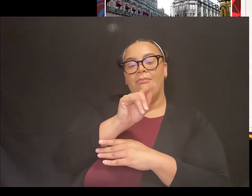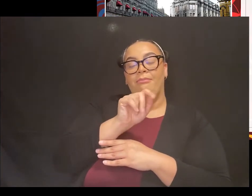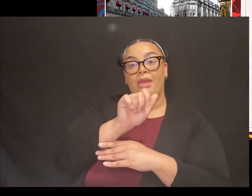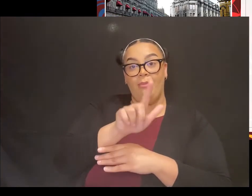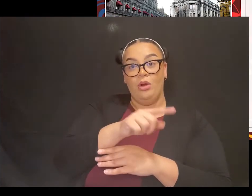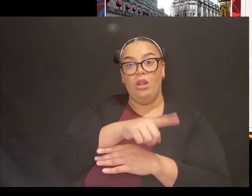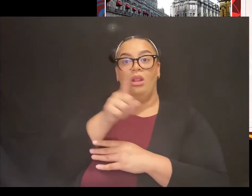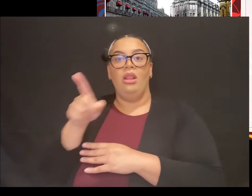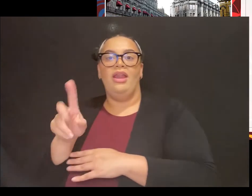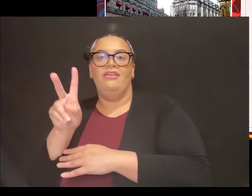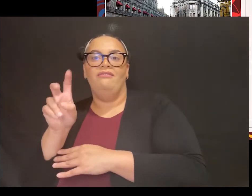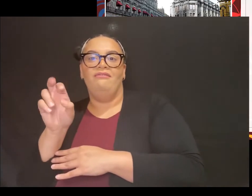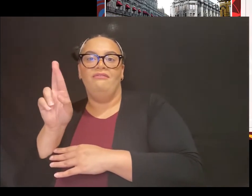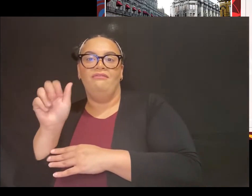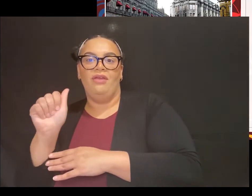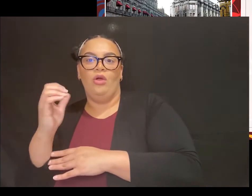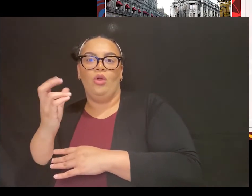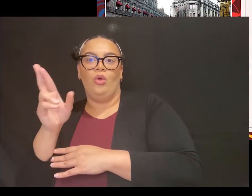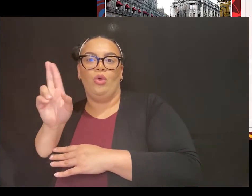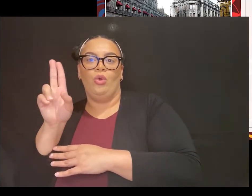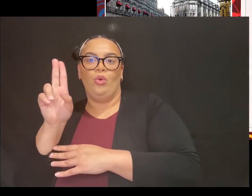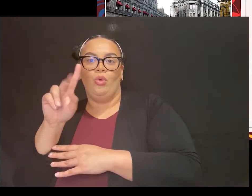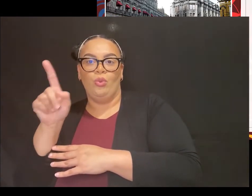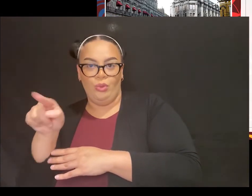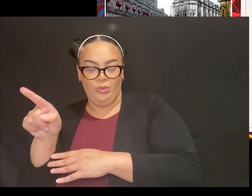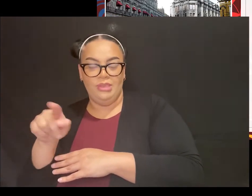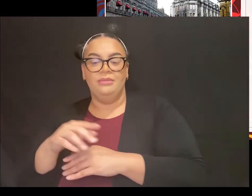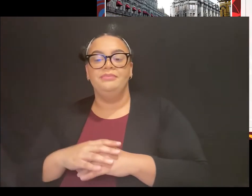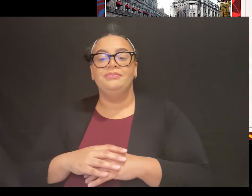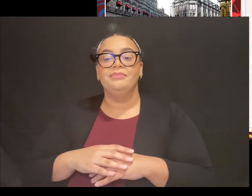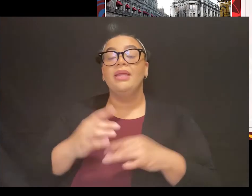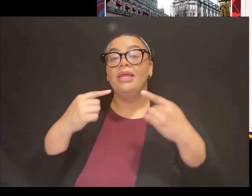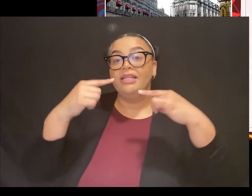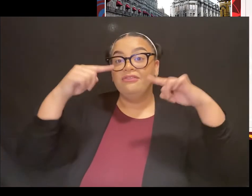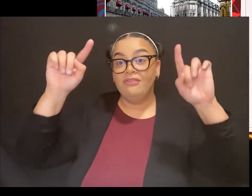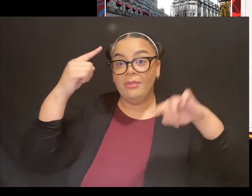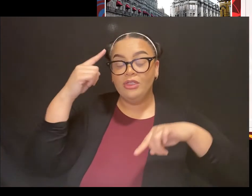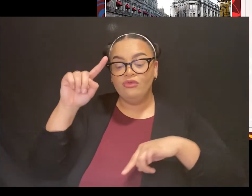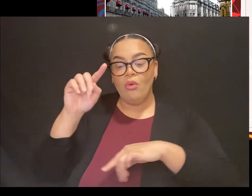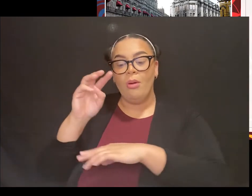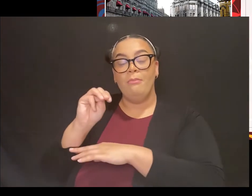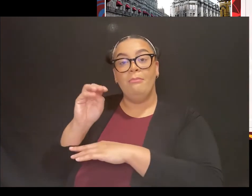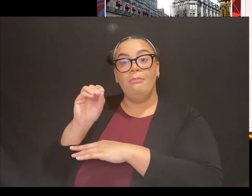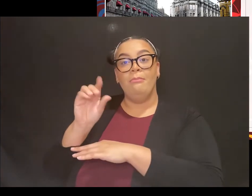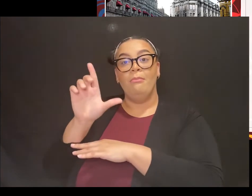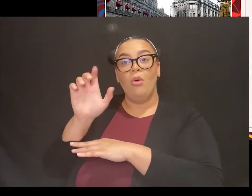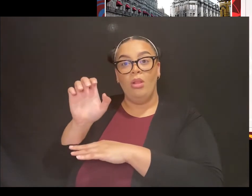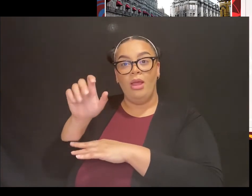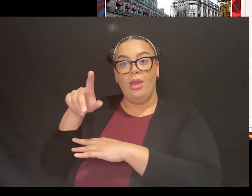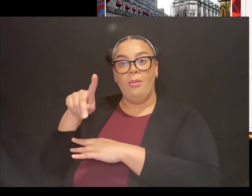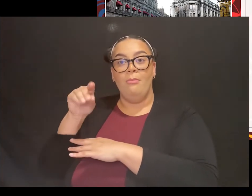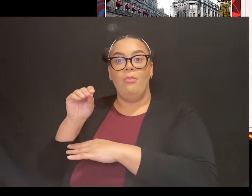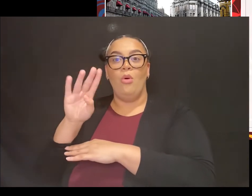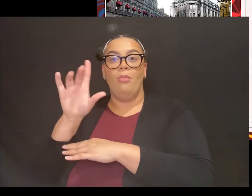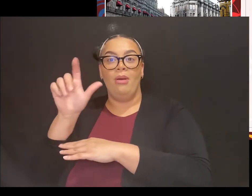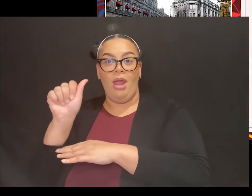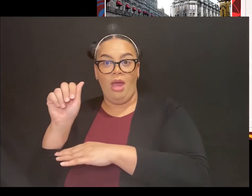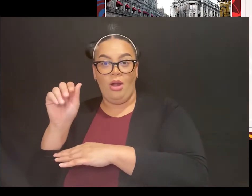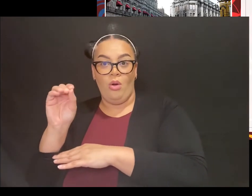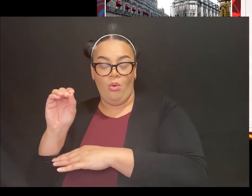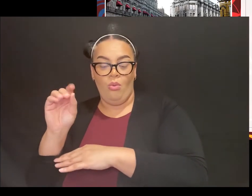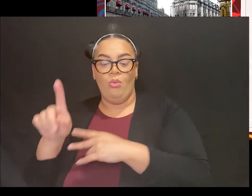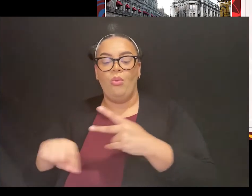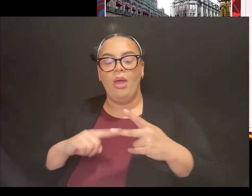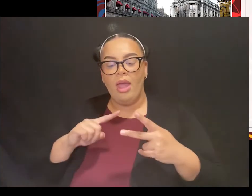It's famous for mole poblano and chilies in Nagada. Nagada, excuse me. So